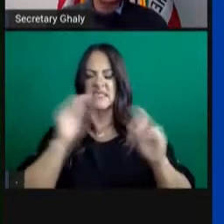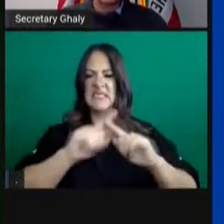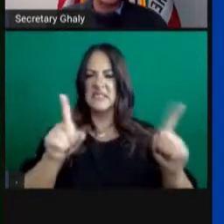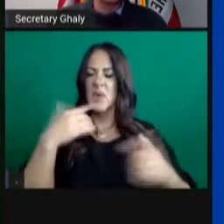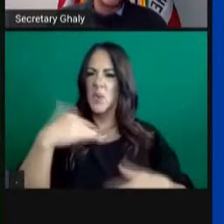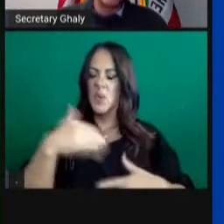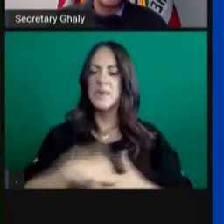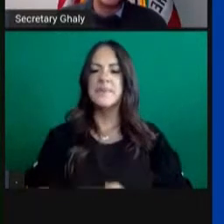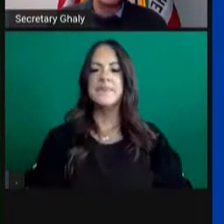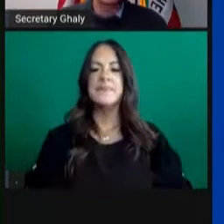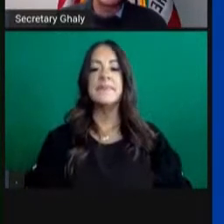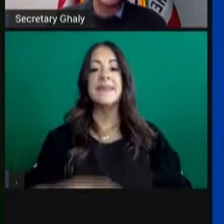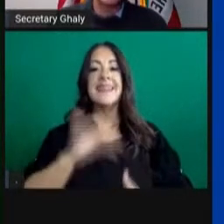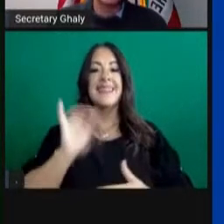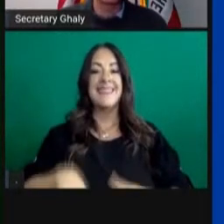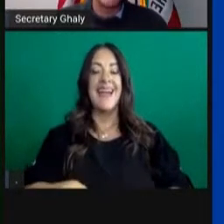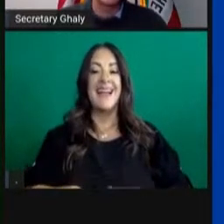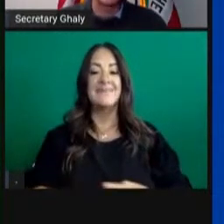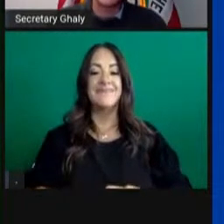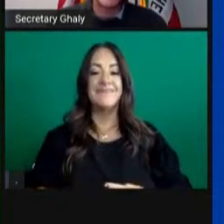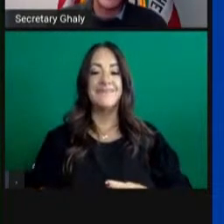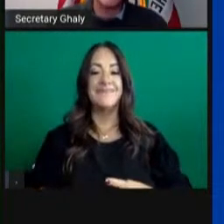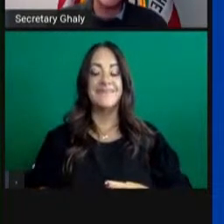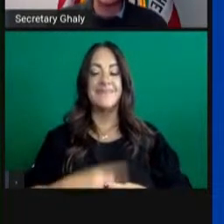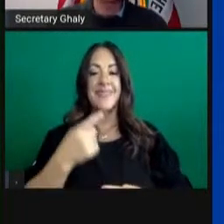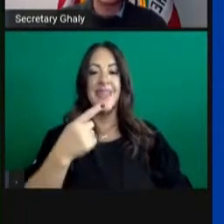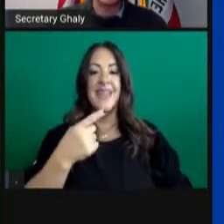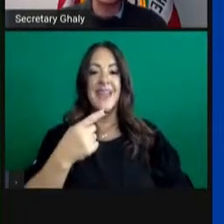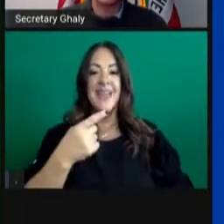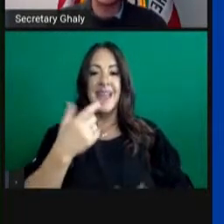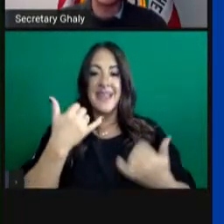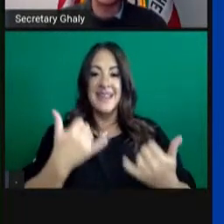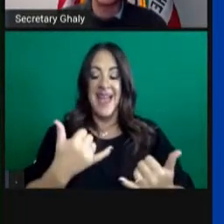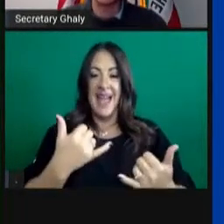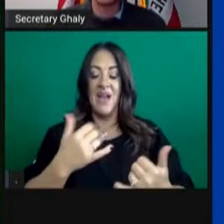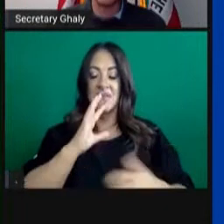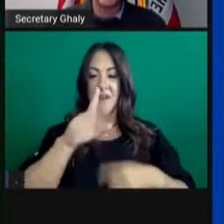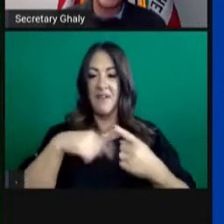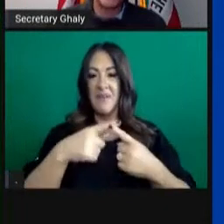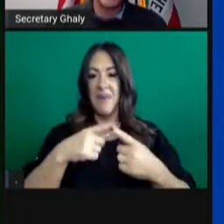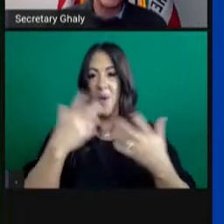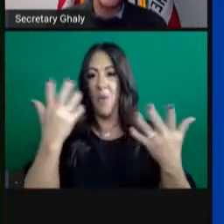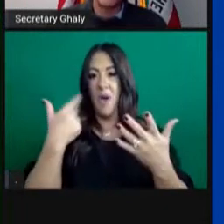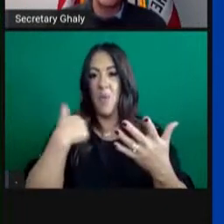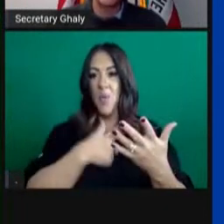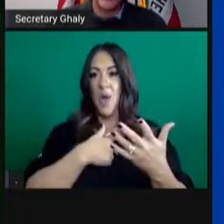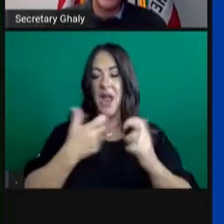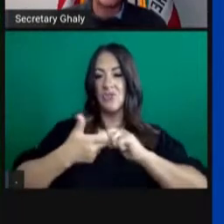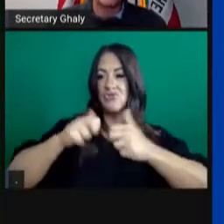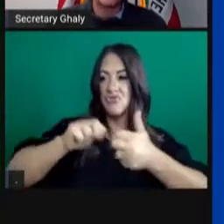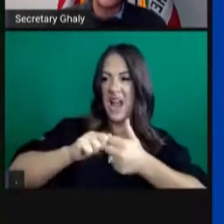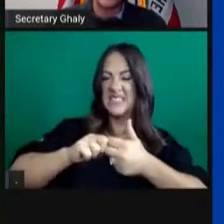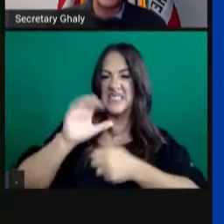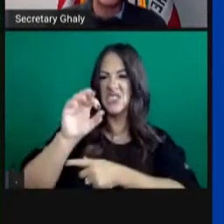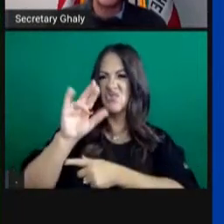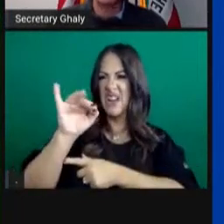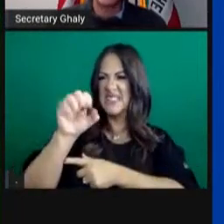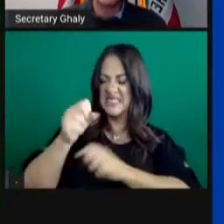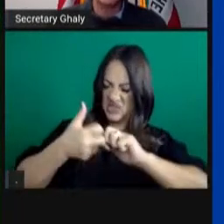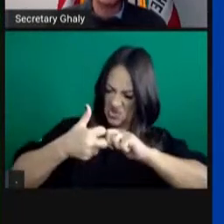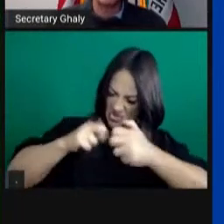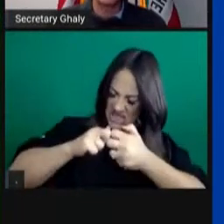So I wanted to spend a moment discussing crisis care and this crisis care continuum. Many have been tracking